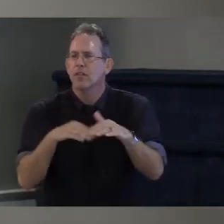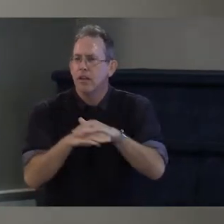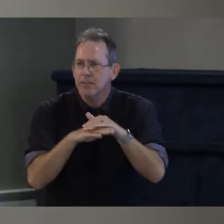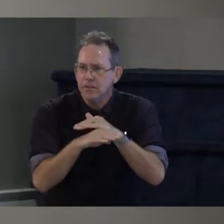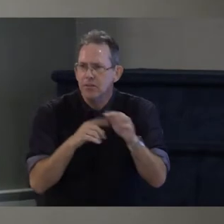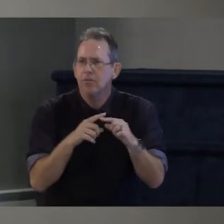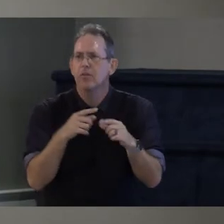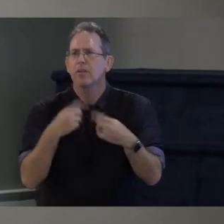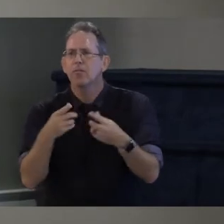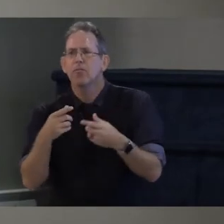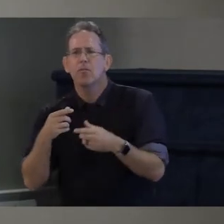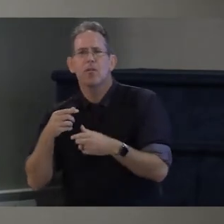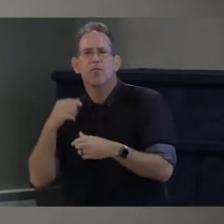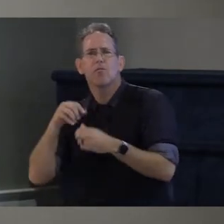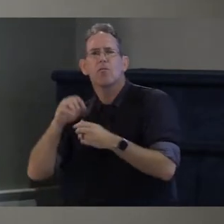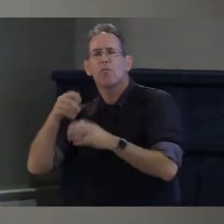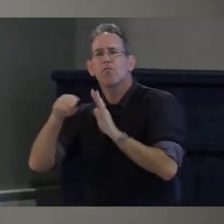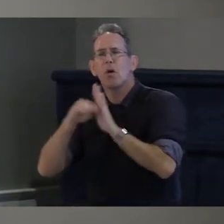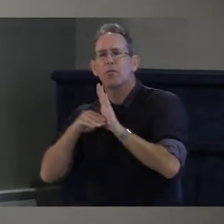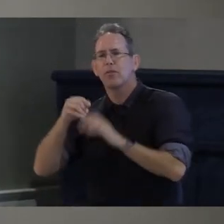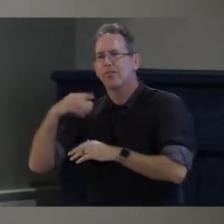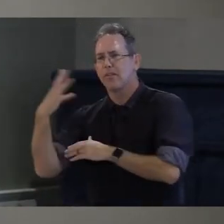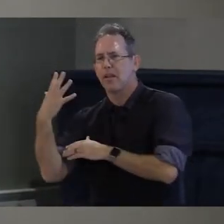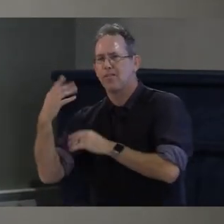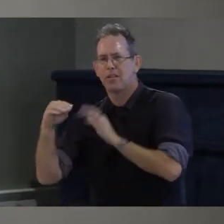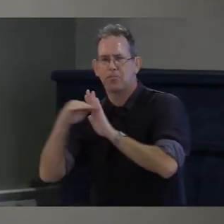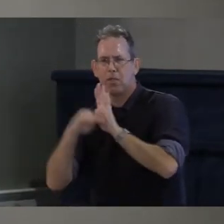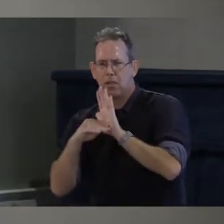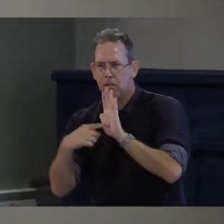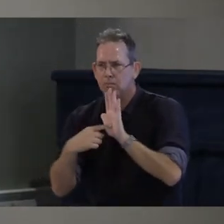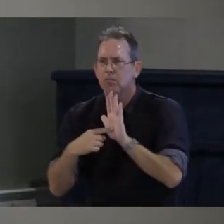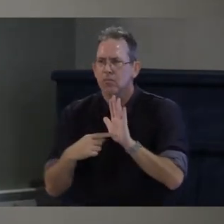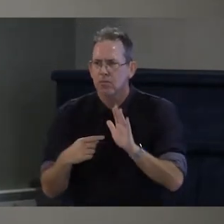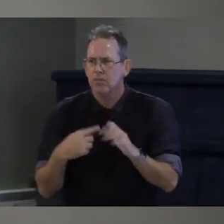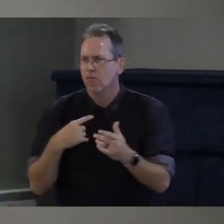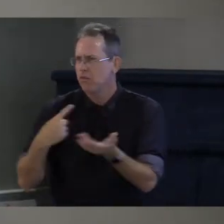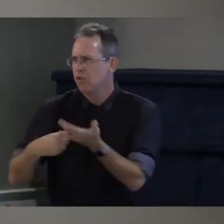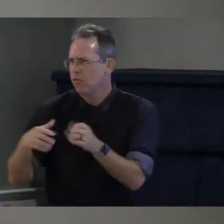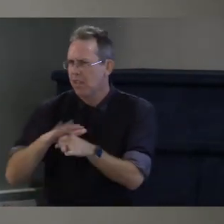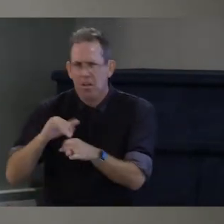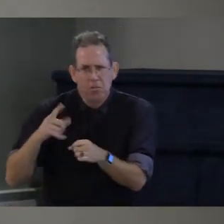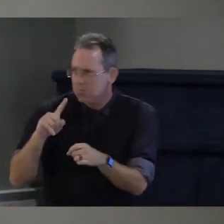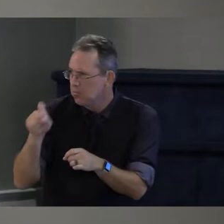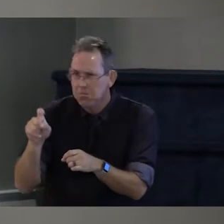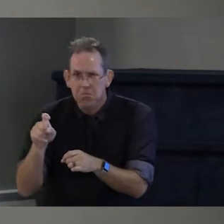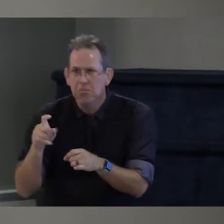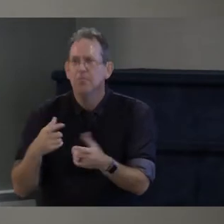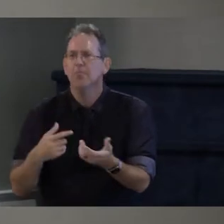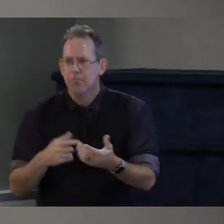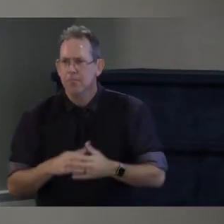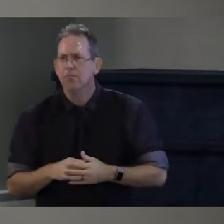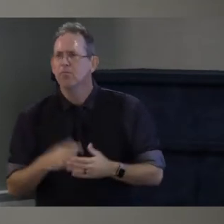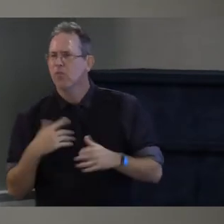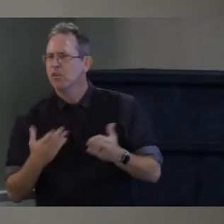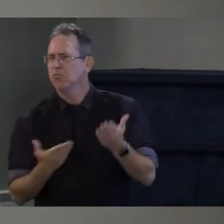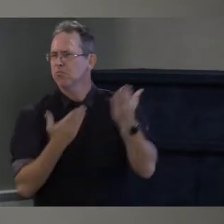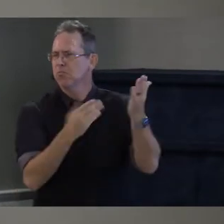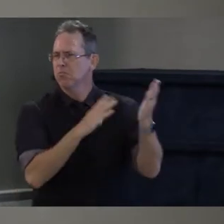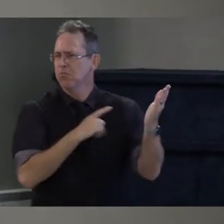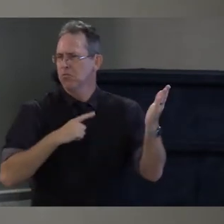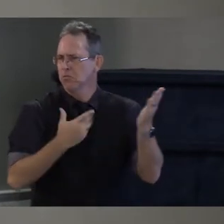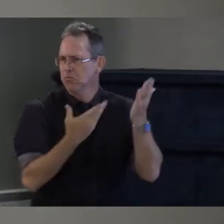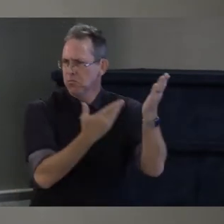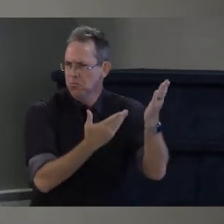have a and I think Sarah may touch on this a complimentary disability proposition that could go